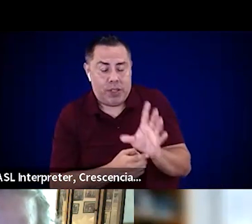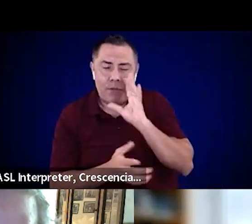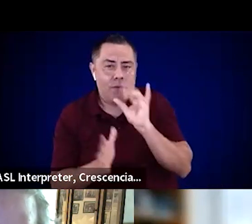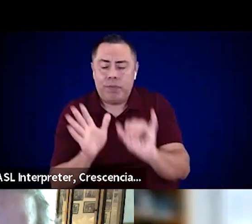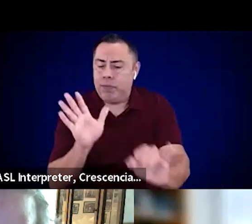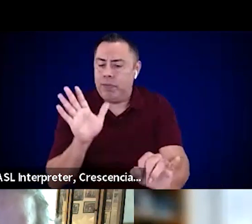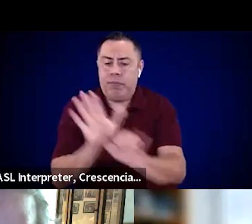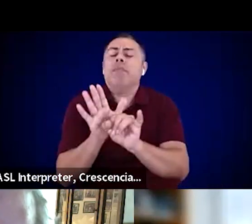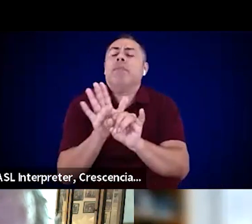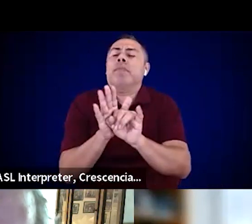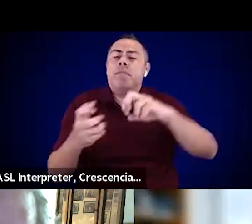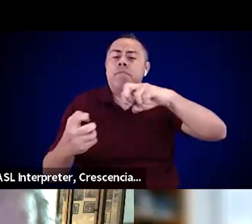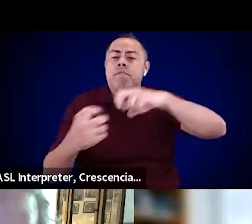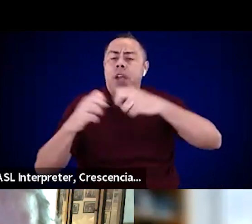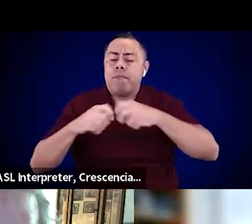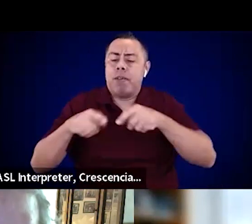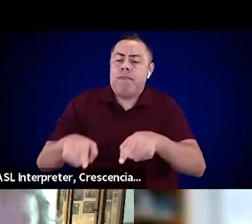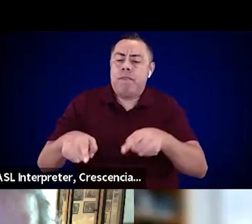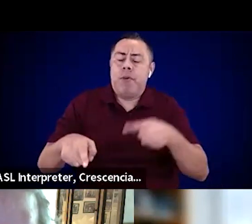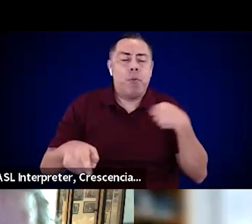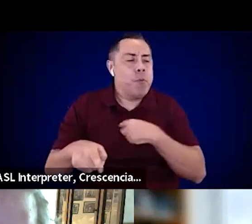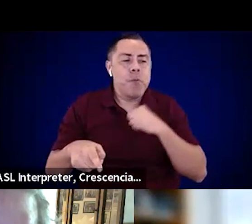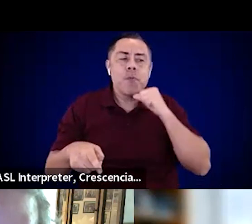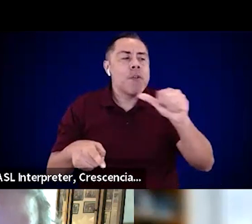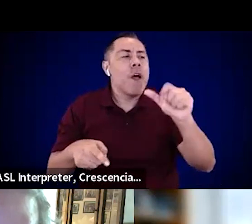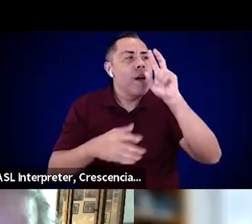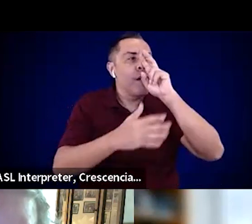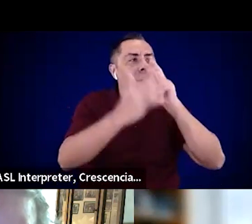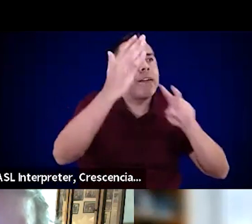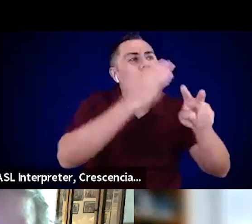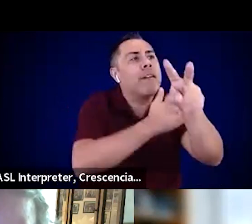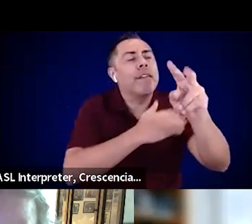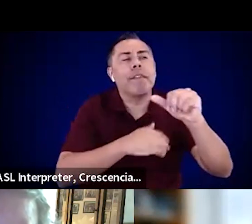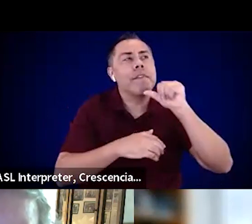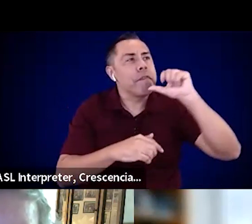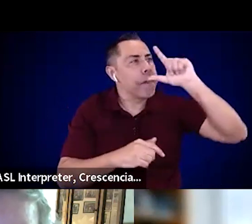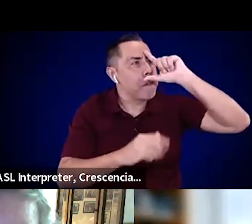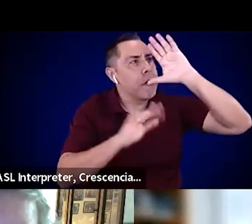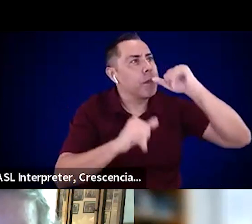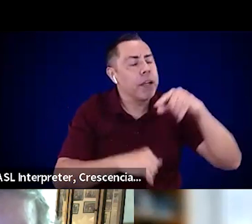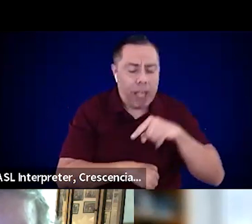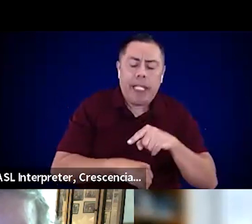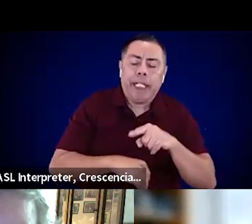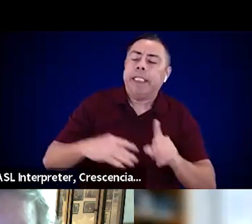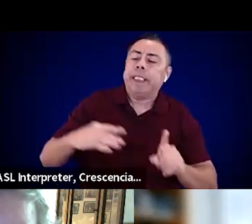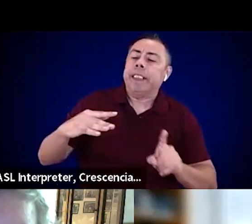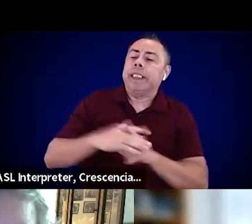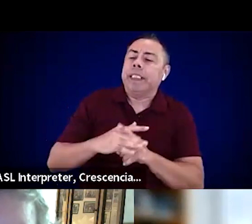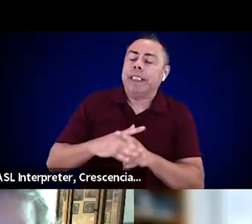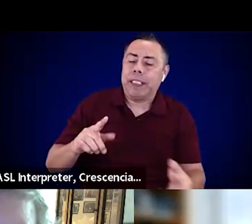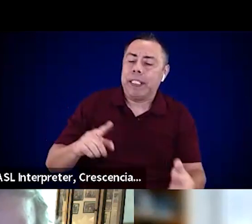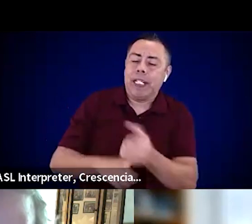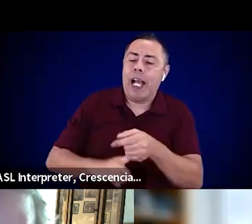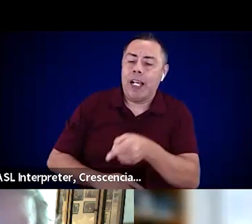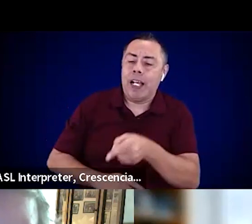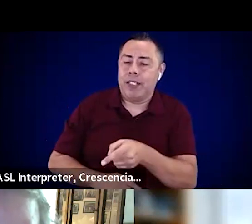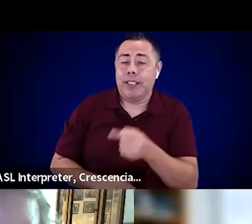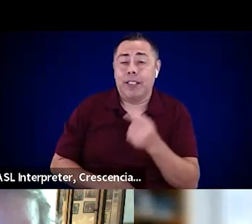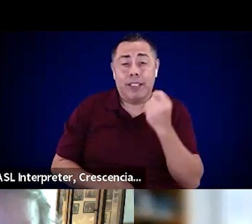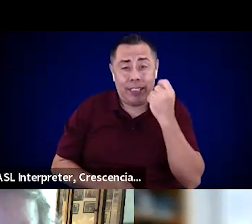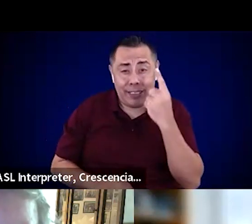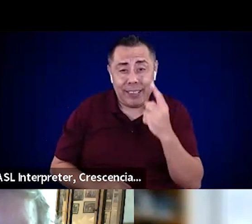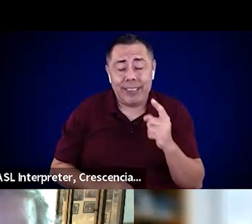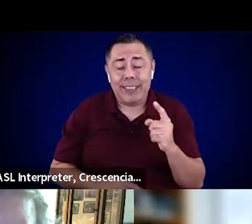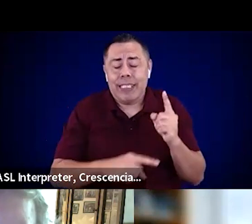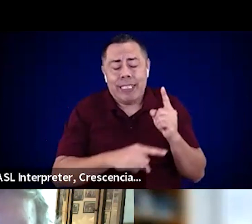drills should also try to apply to specific populations because different